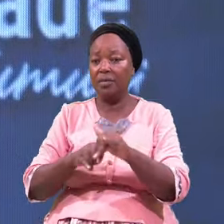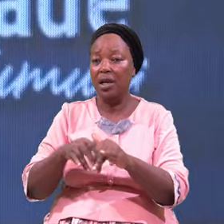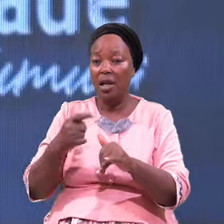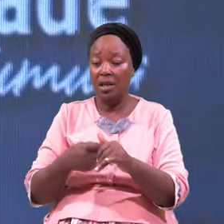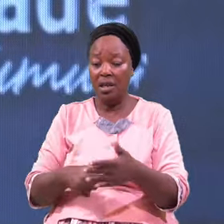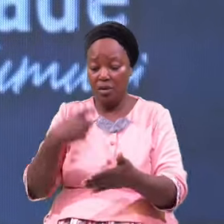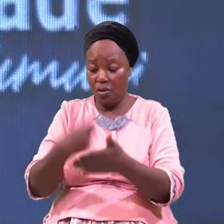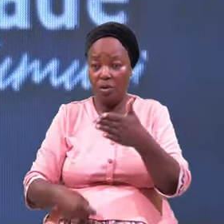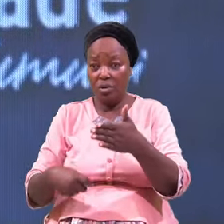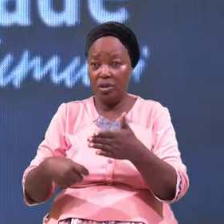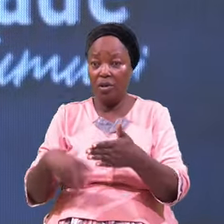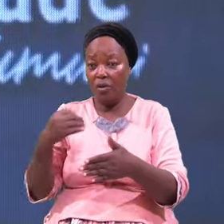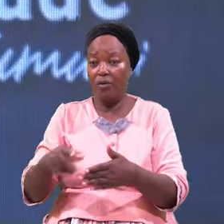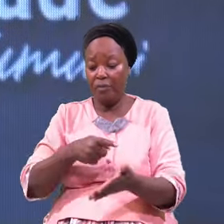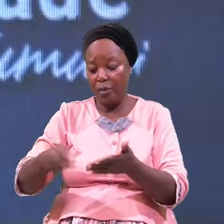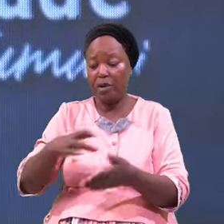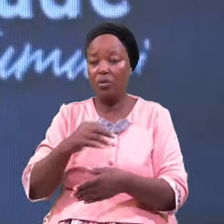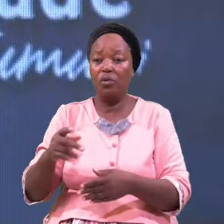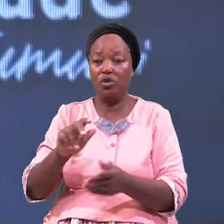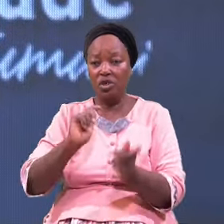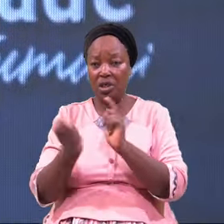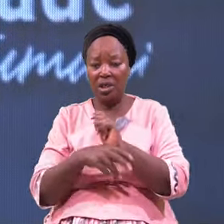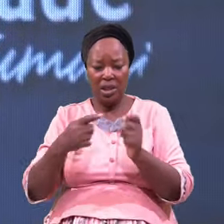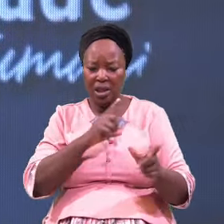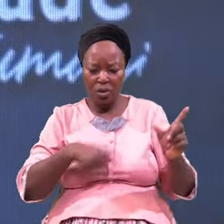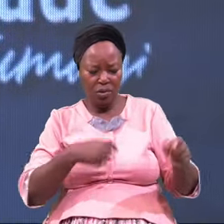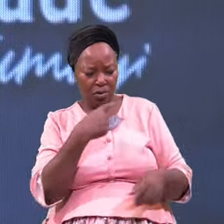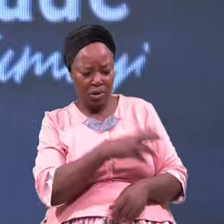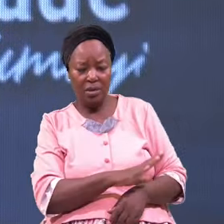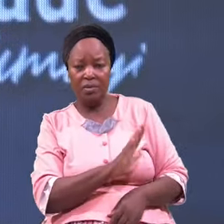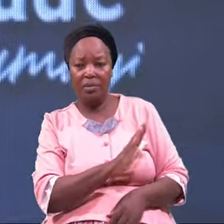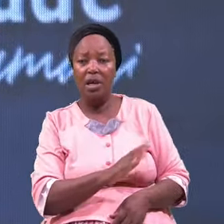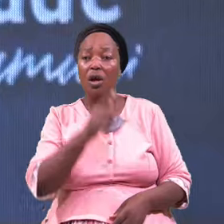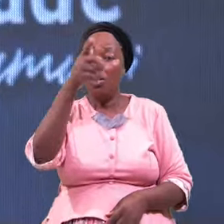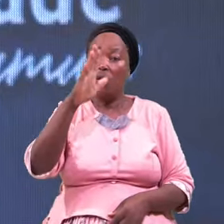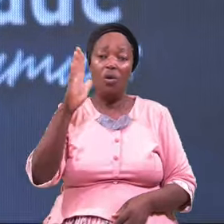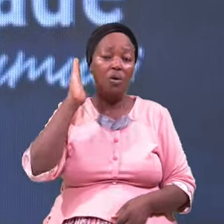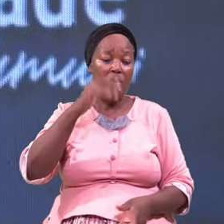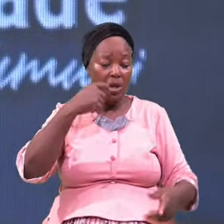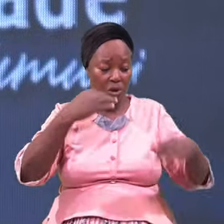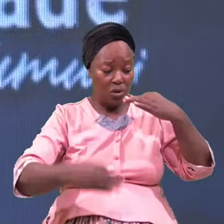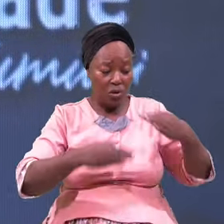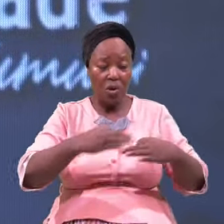Changed The Lord Was Telling Him God Will Judge See